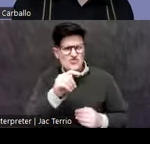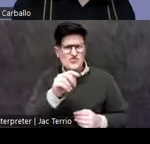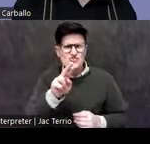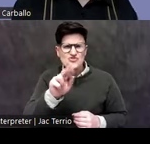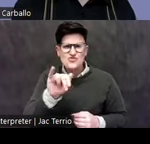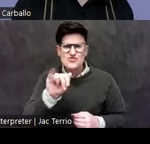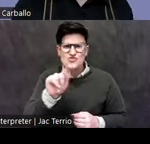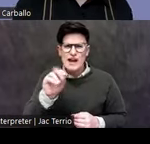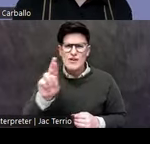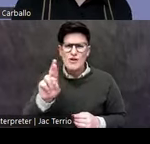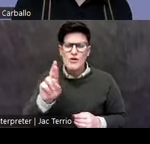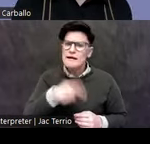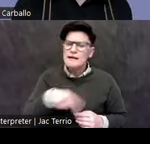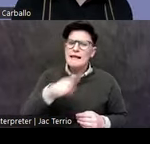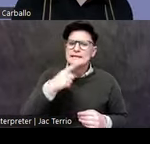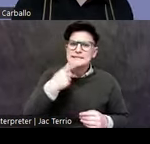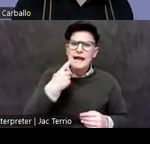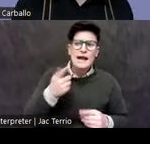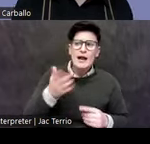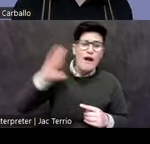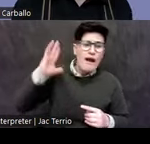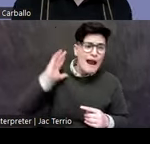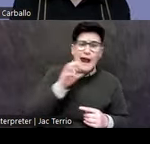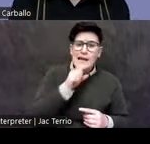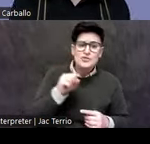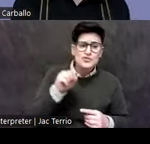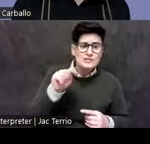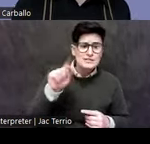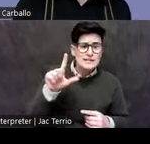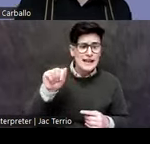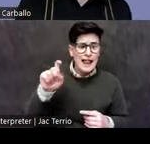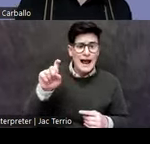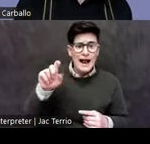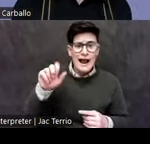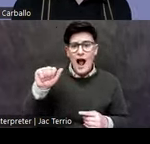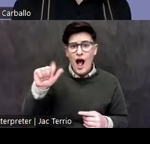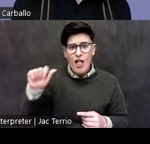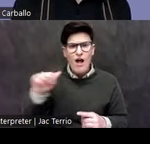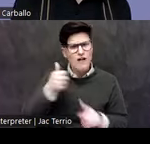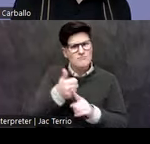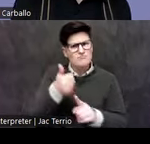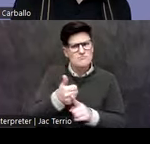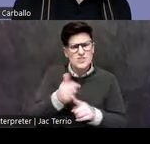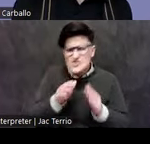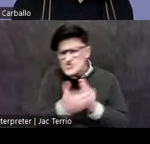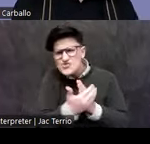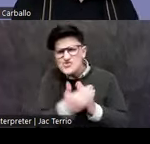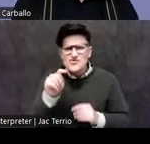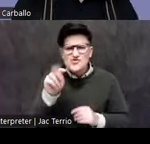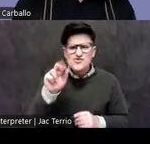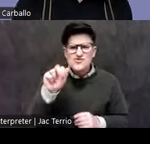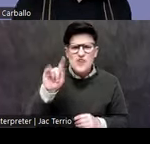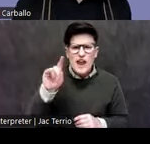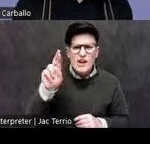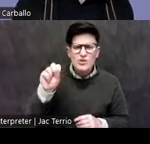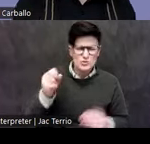ancient Tlaxcala texts were traders of some sort. Is that true? What's behind that? And so that part of